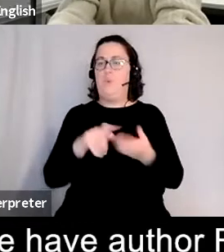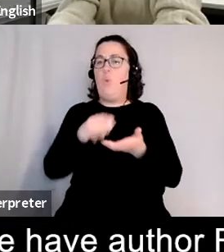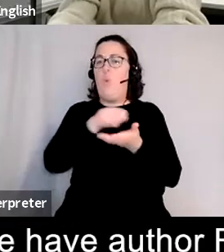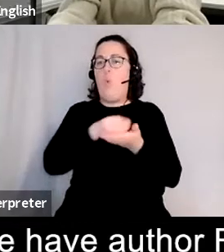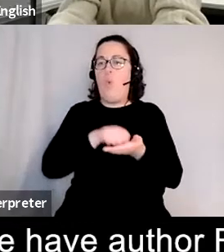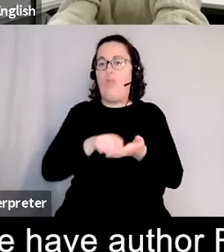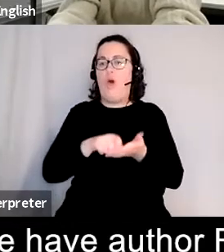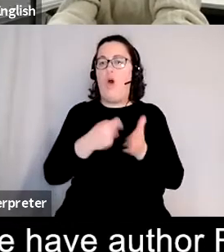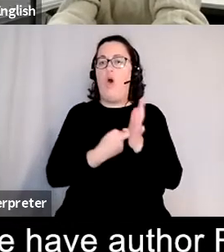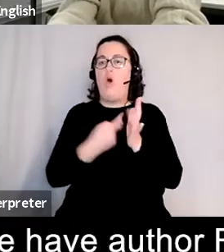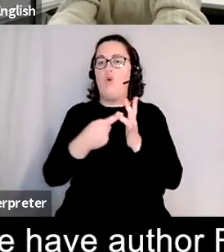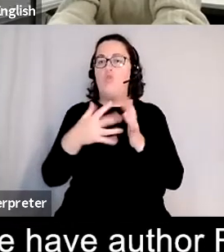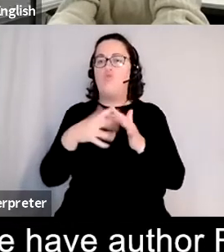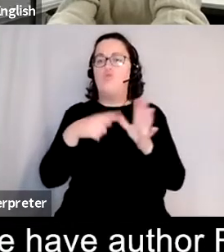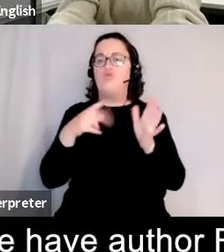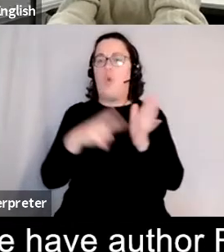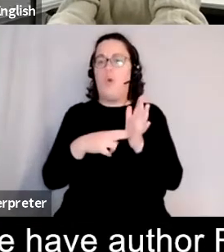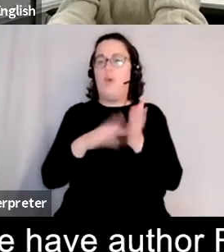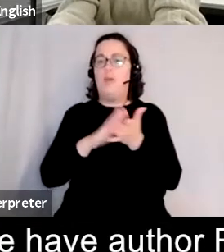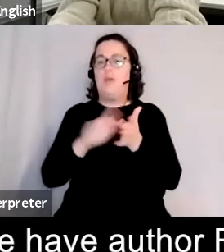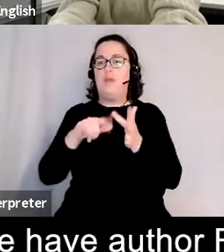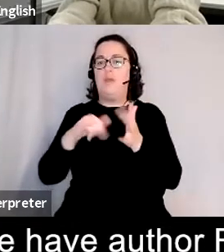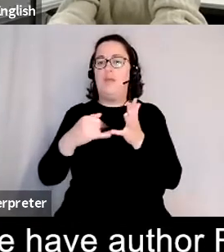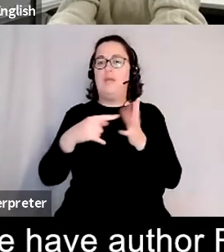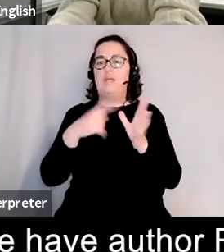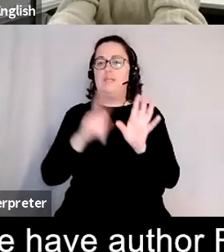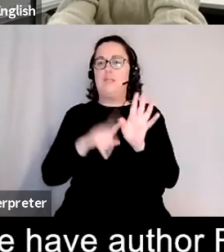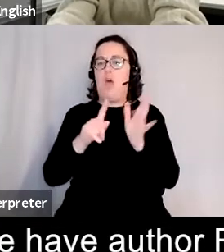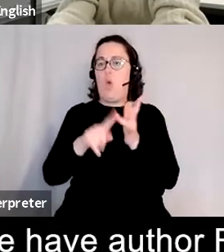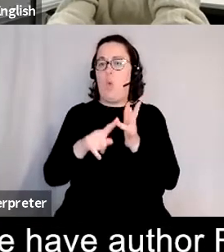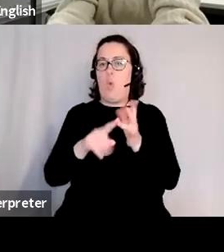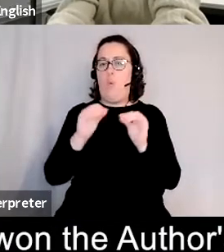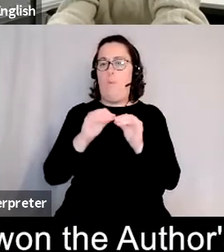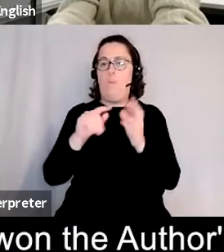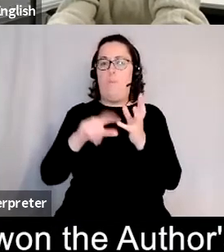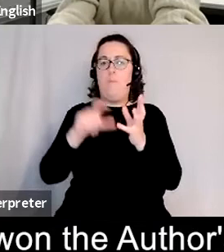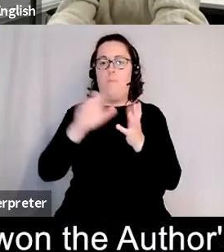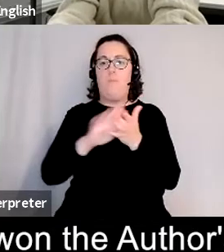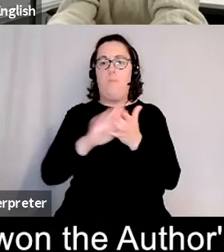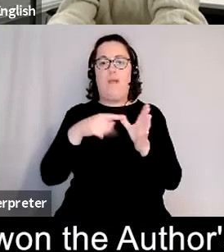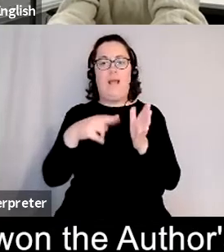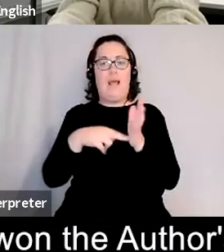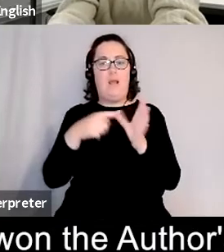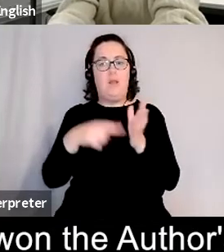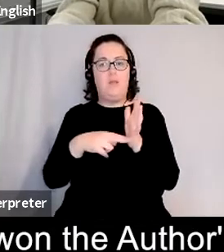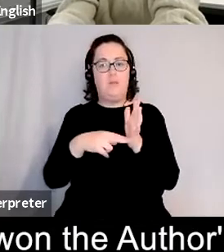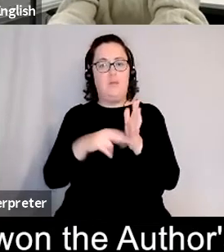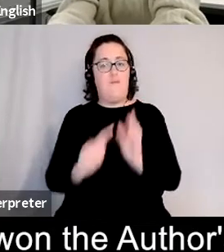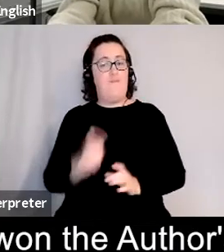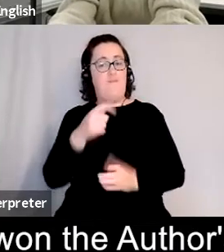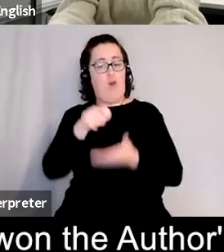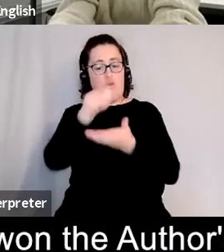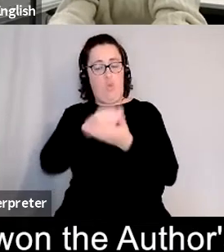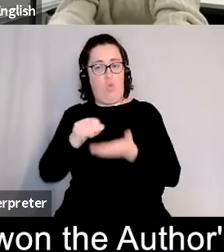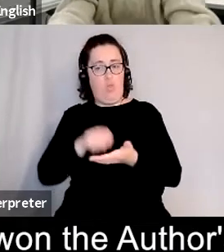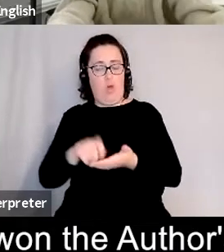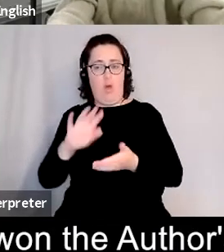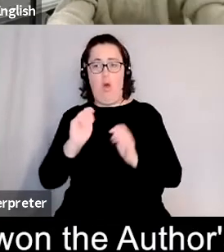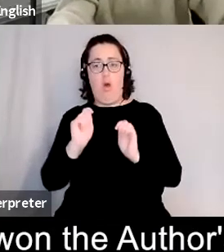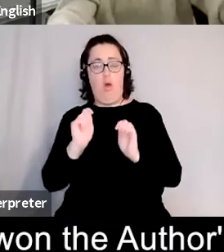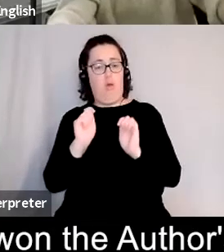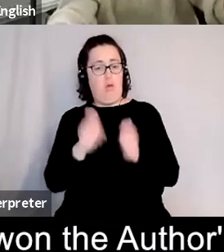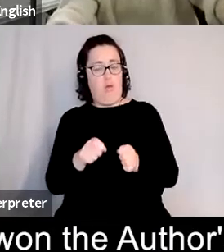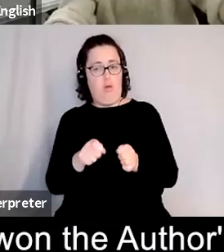rowan husayo buchanan rowan's first novel harmless like you won the authors club first novel awards